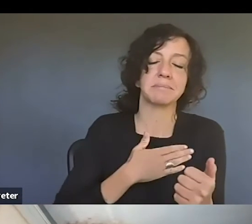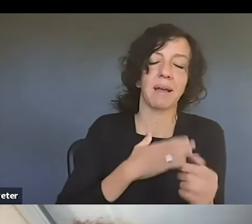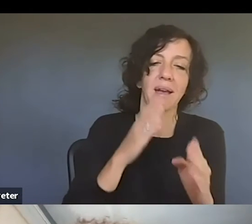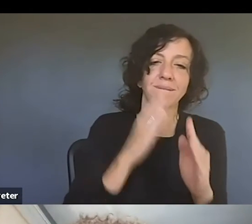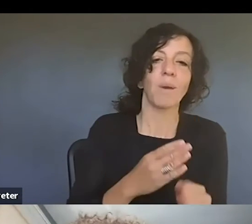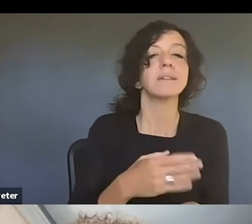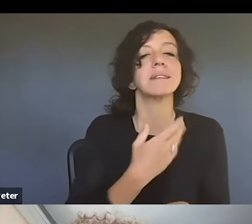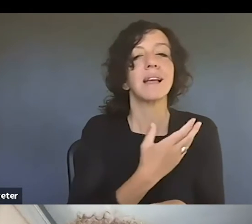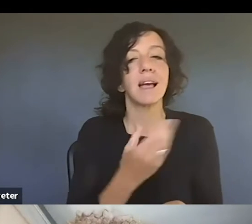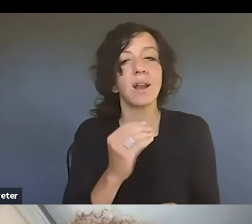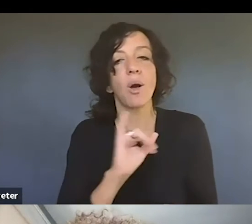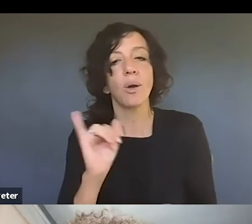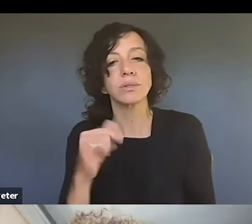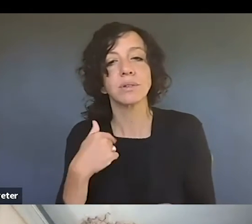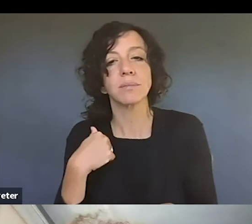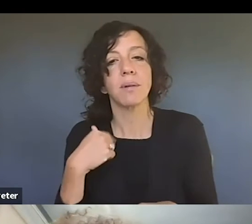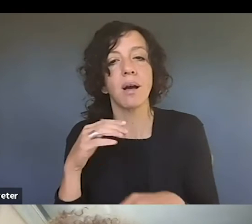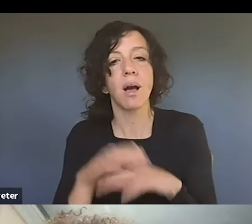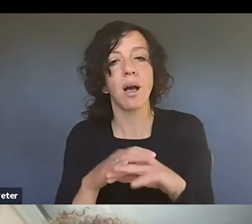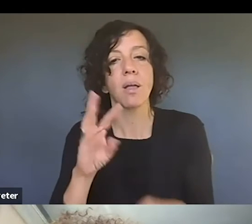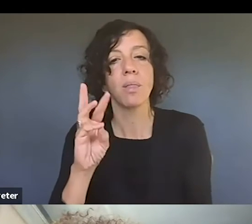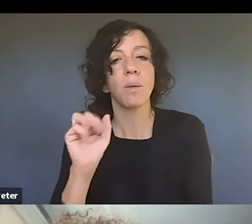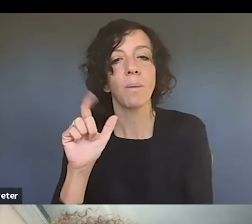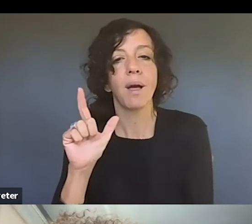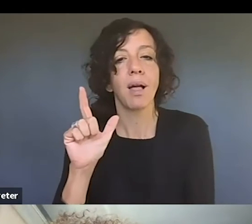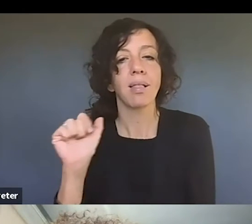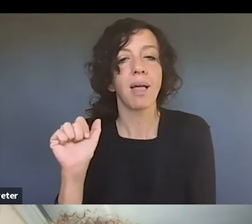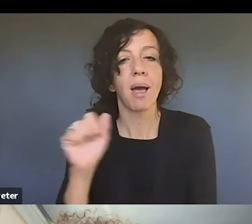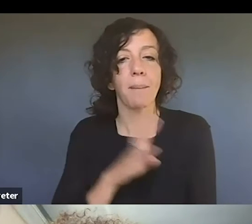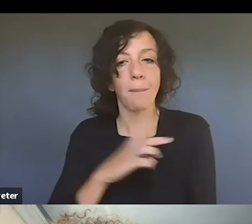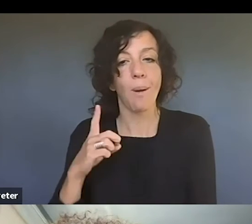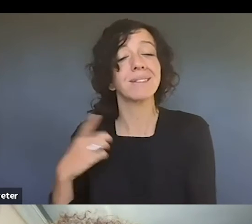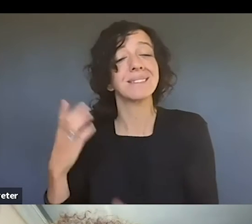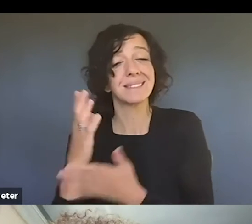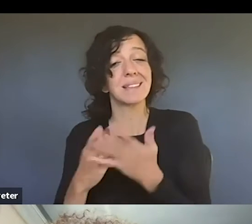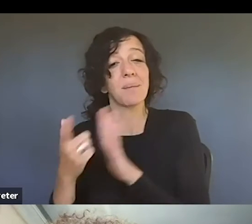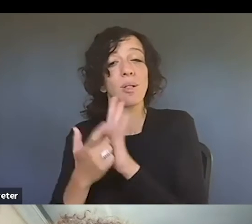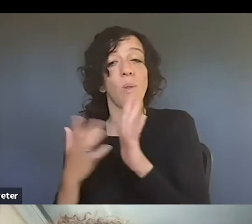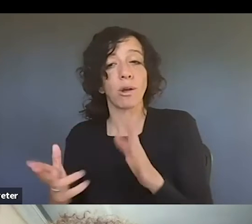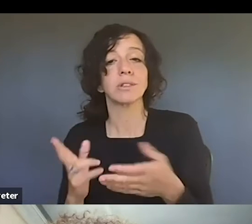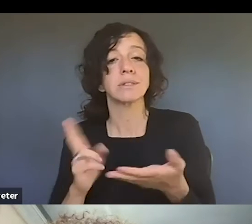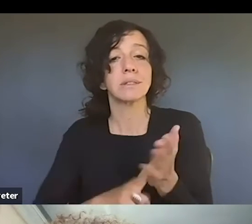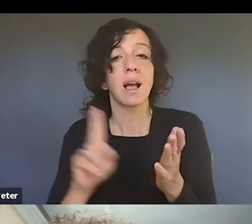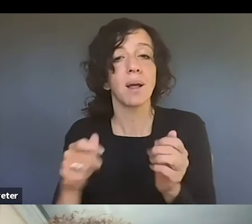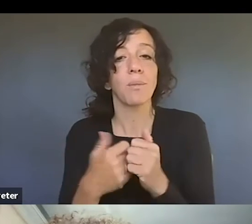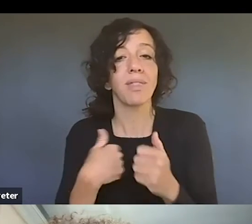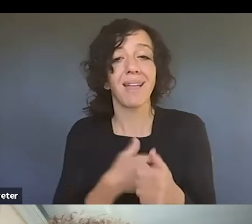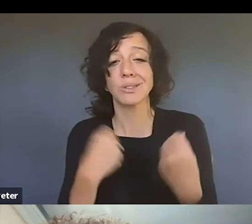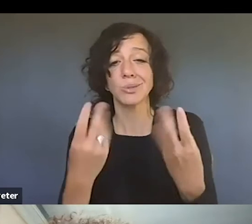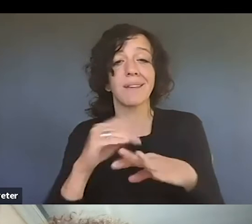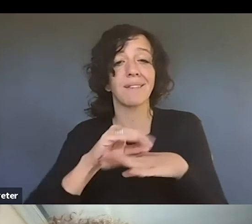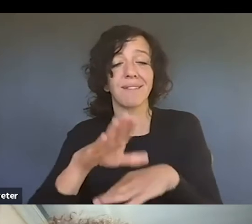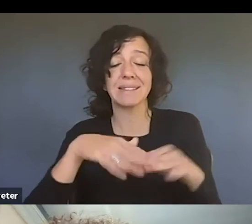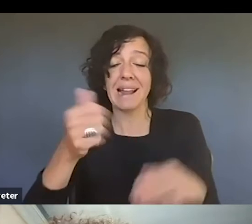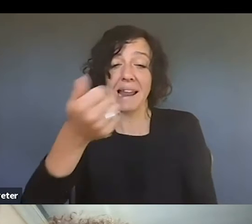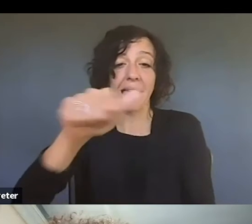I'm on the WALA board and we've got lawyers who have signed up to provide advice on pretty much any issue